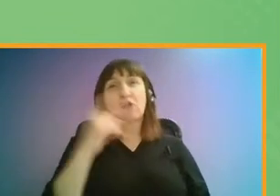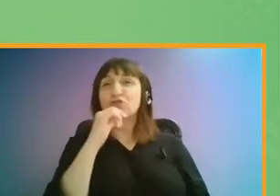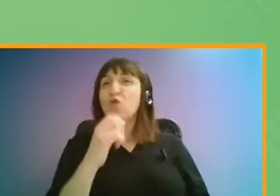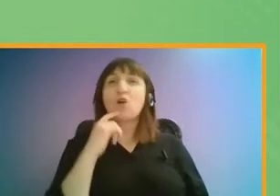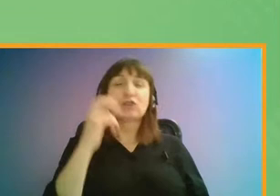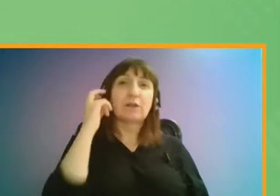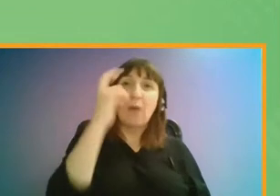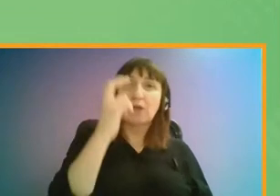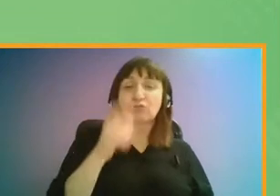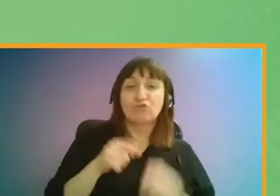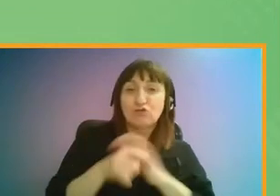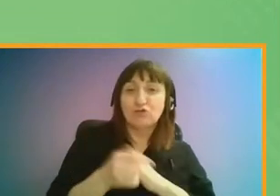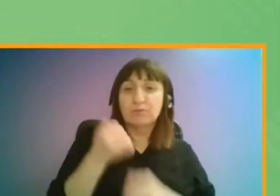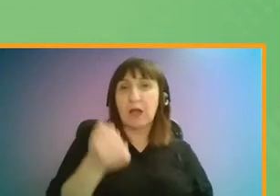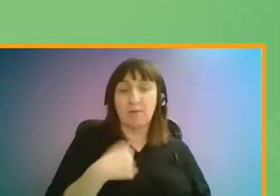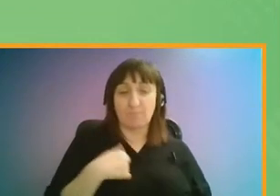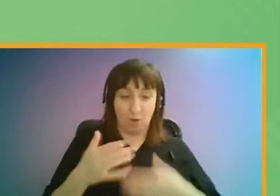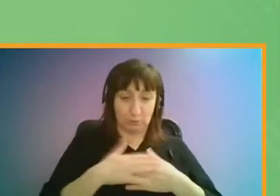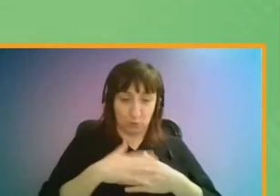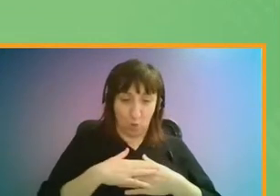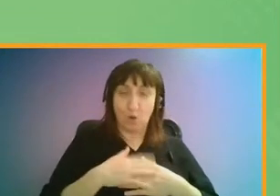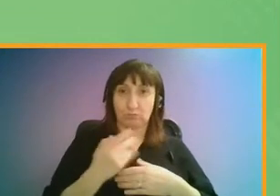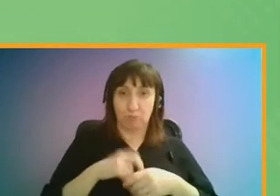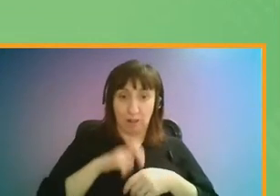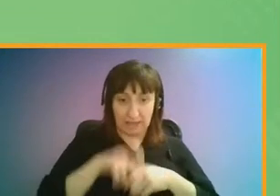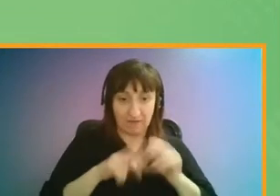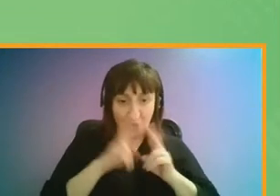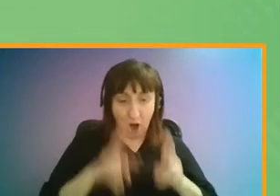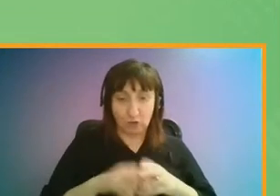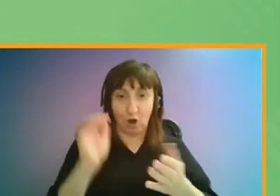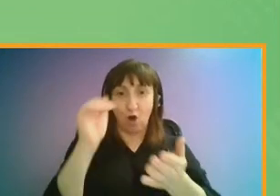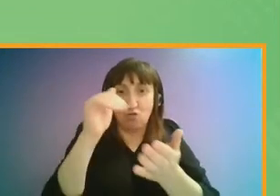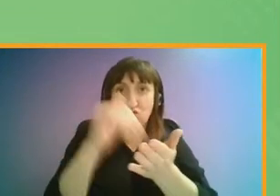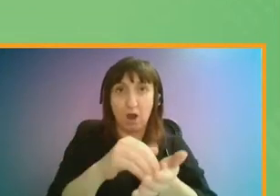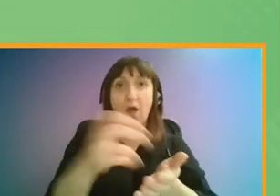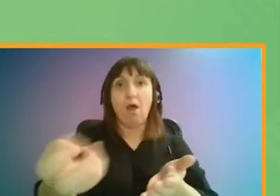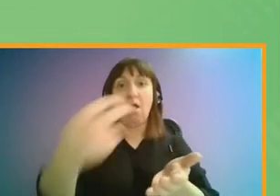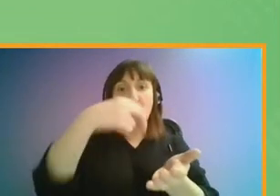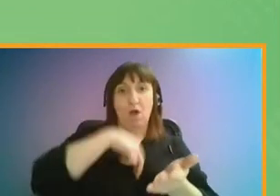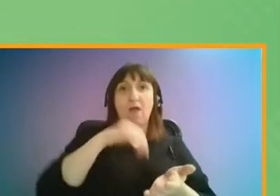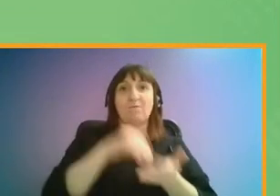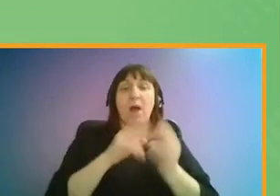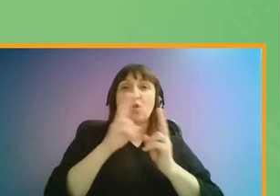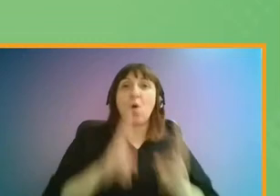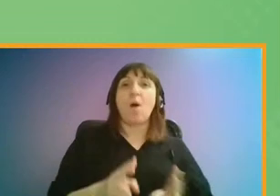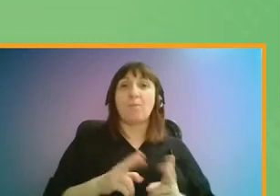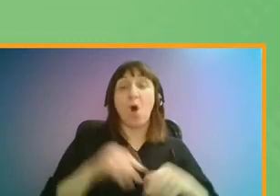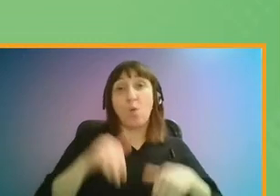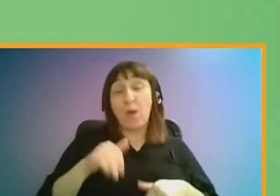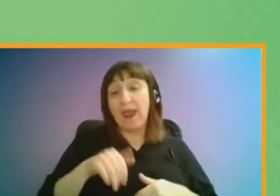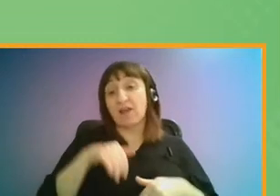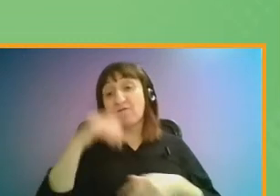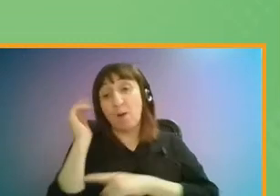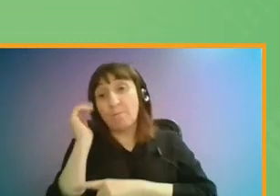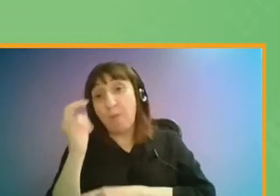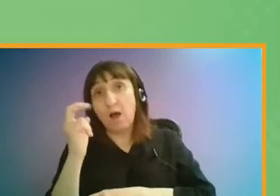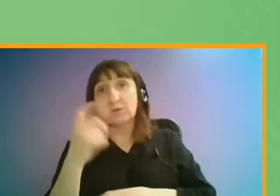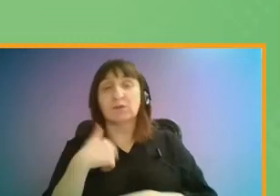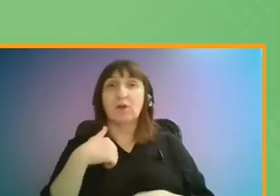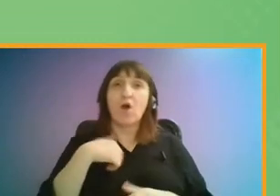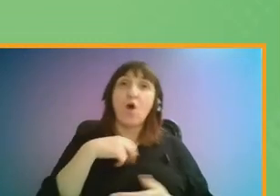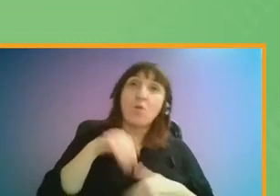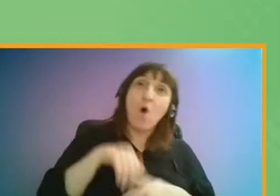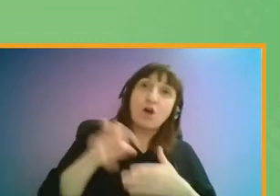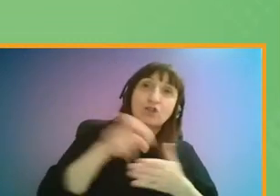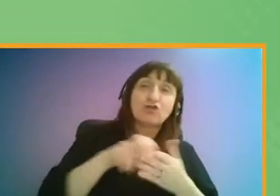train. It is a door-to-door experience which starts when you leave your home and ends when you arrive back home. Whether waiting for a bus, walking to the shops or hailing a cab, the